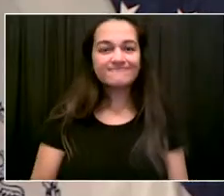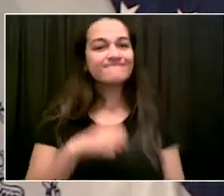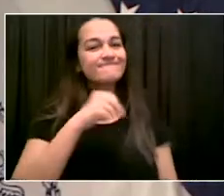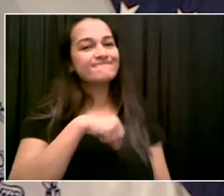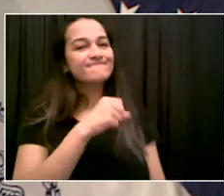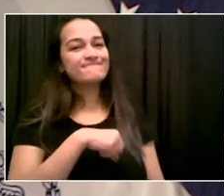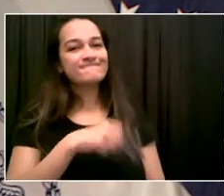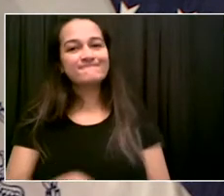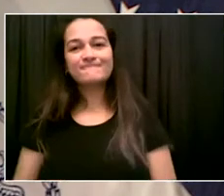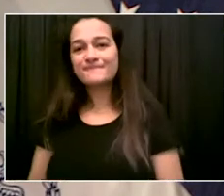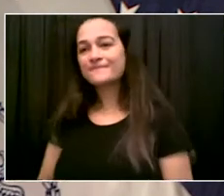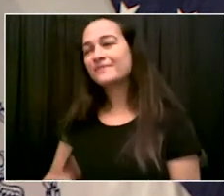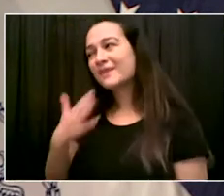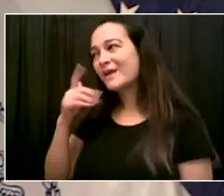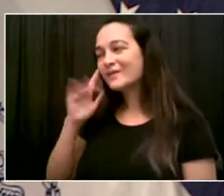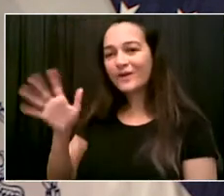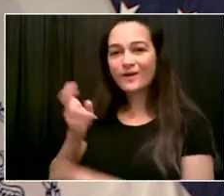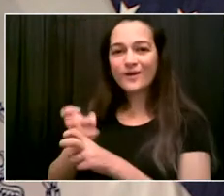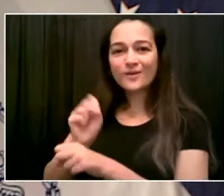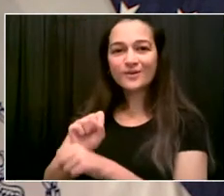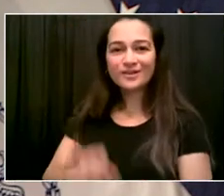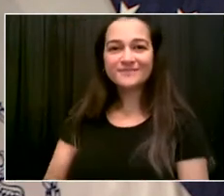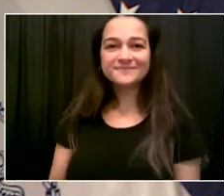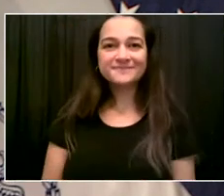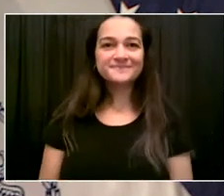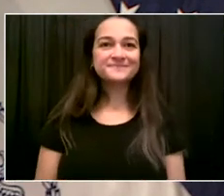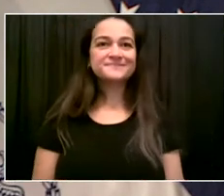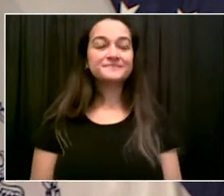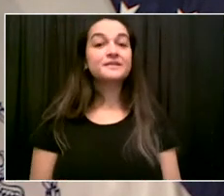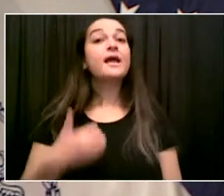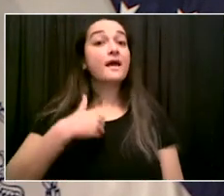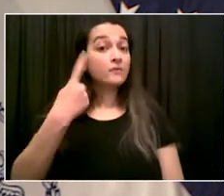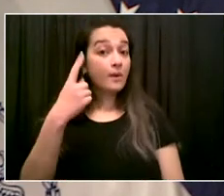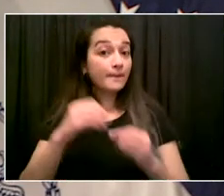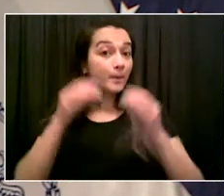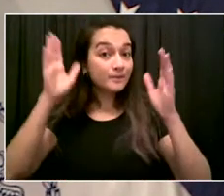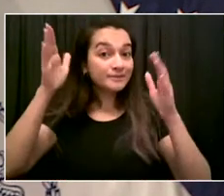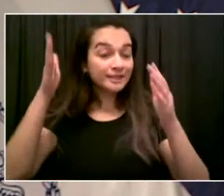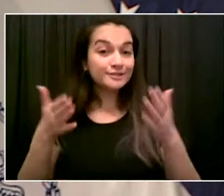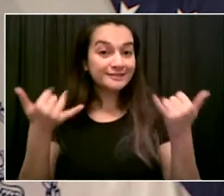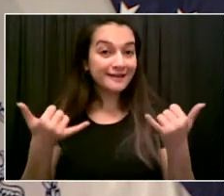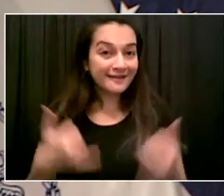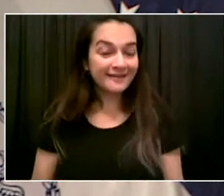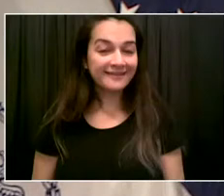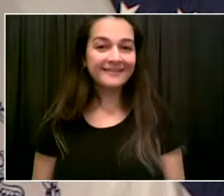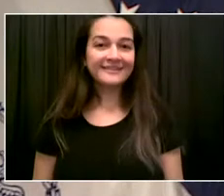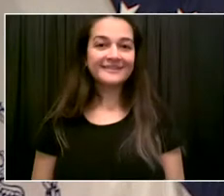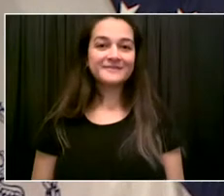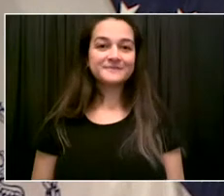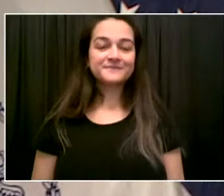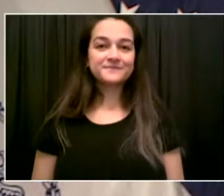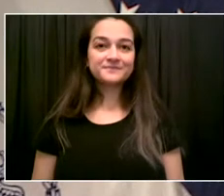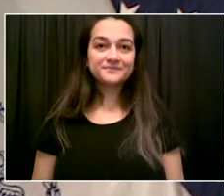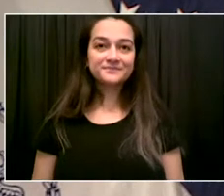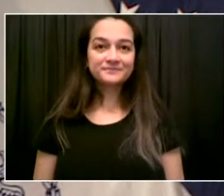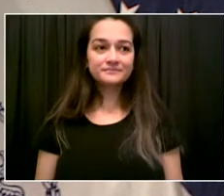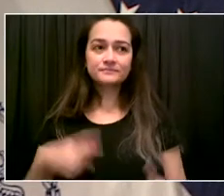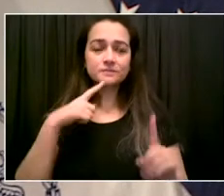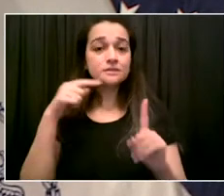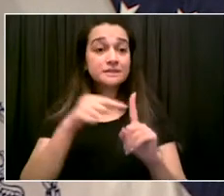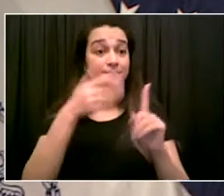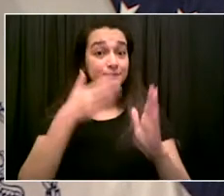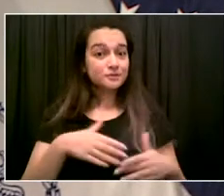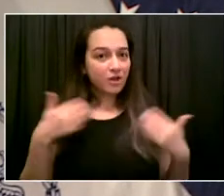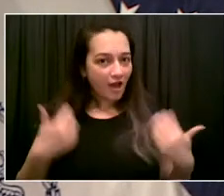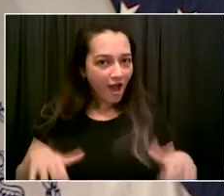And one more speaker I want you to hear from everyone because she does amazing work as